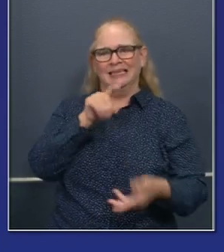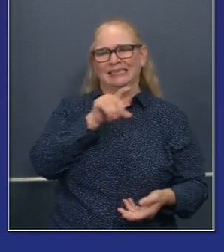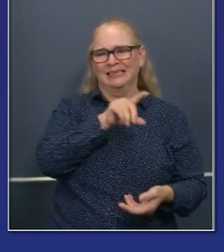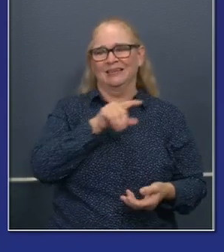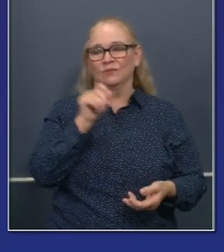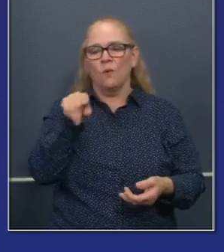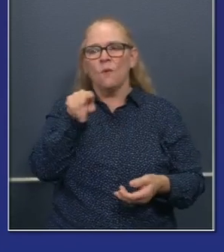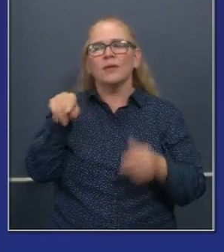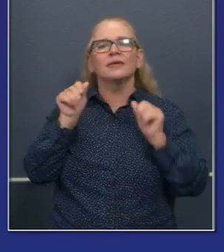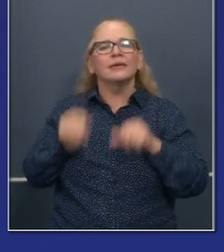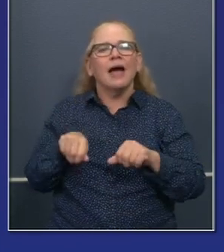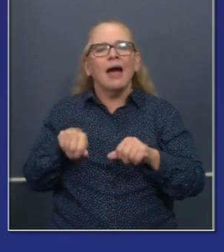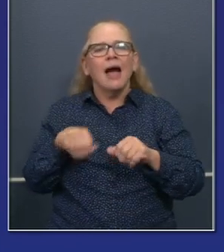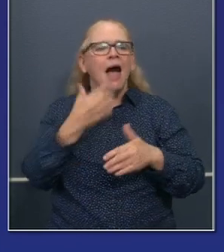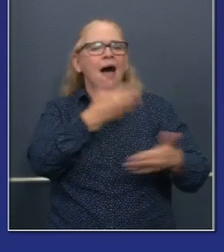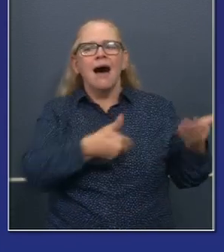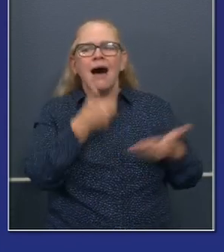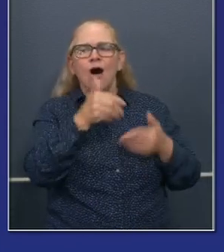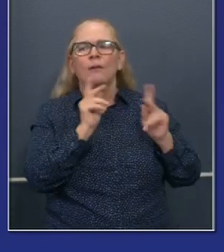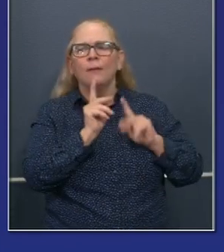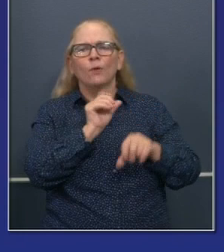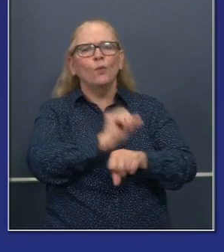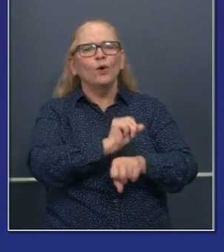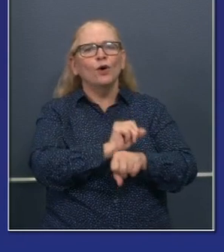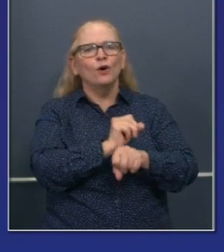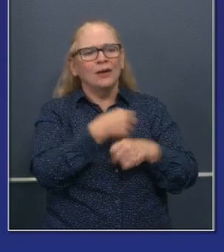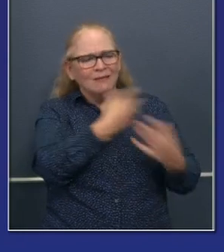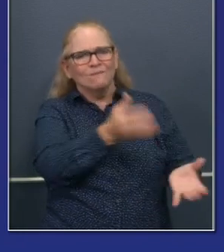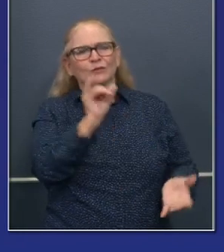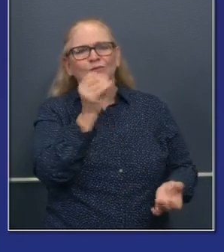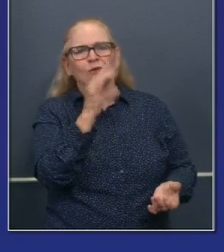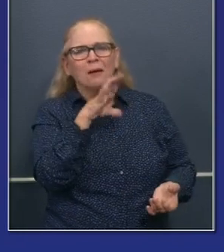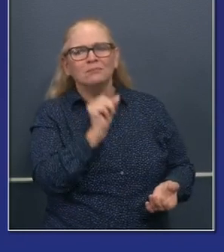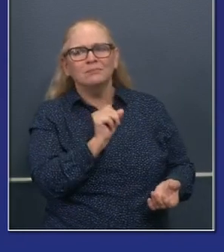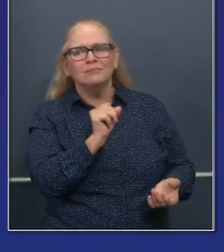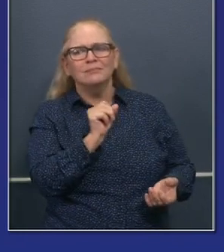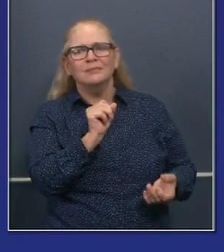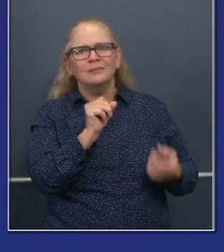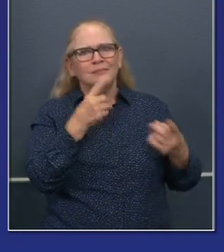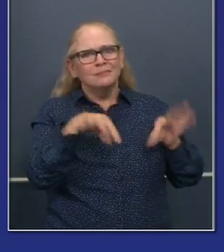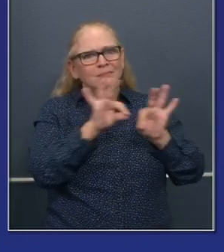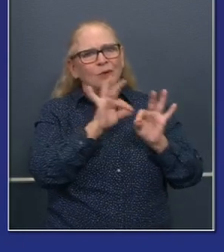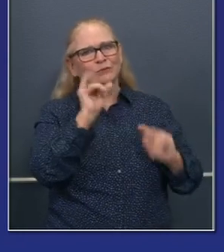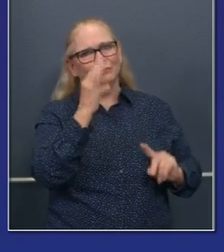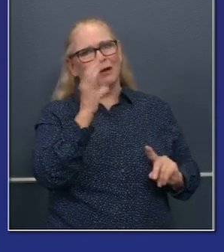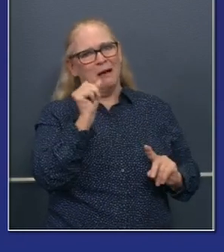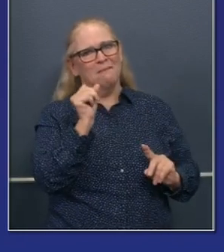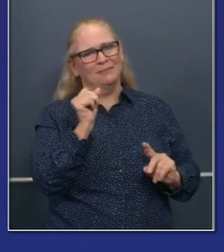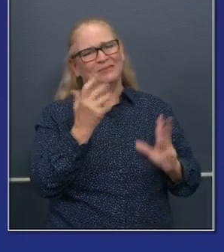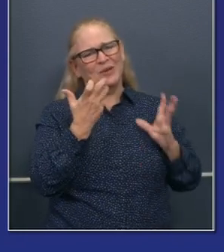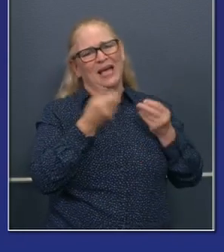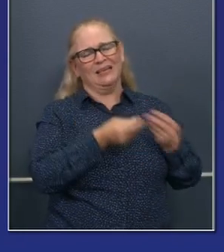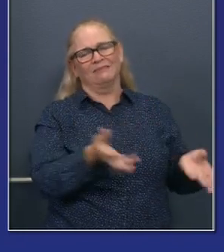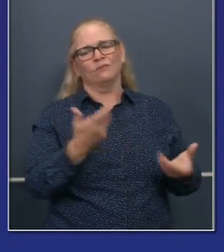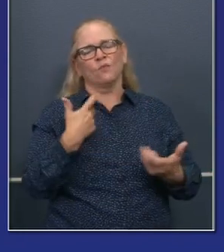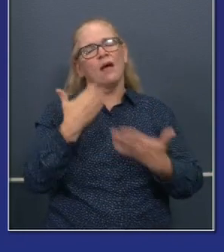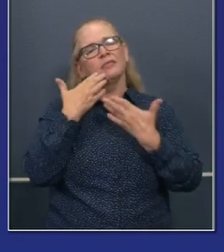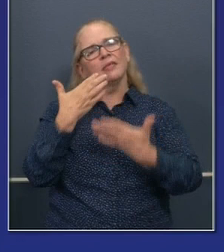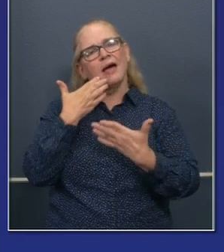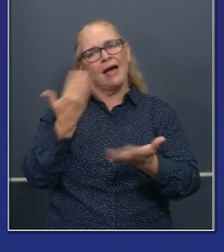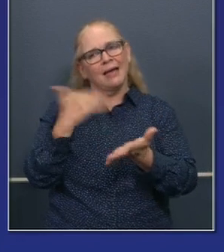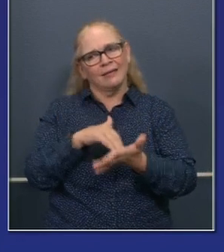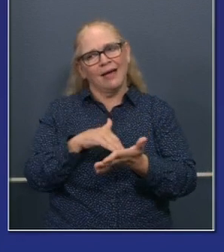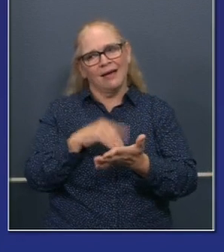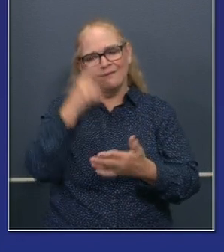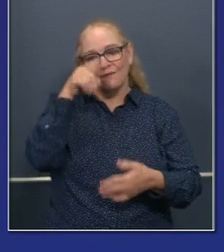uh, in the immediate area we're working with the legislature on. Again, I want to just thank, uh, their leadership, uh, for presenting